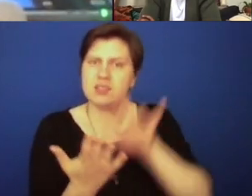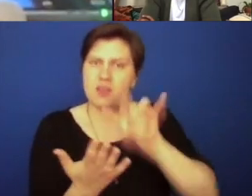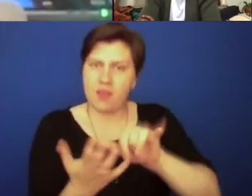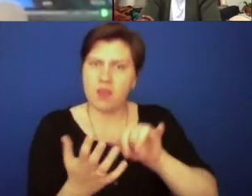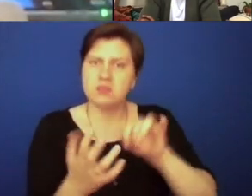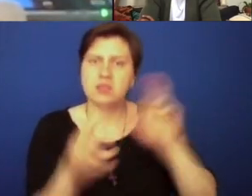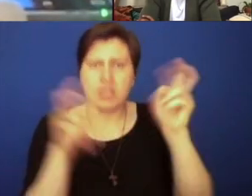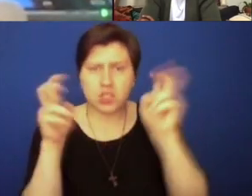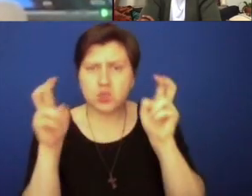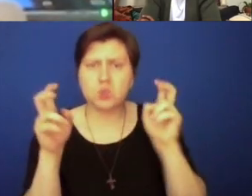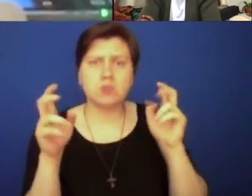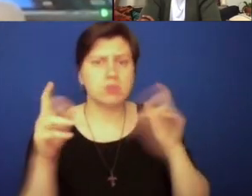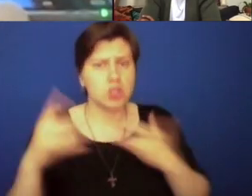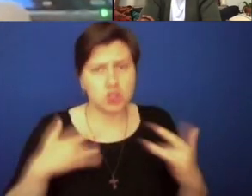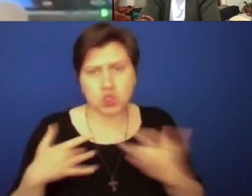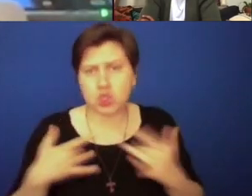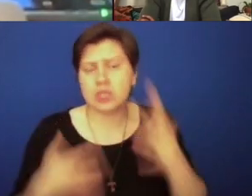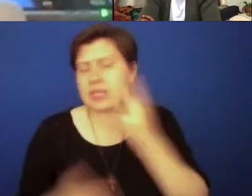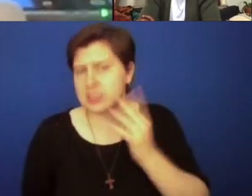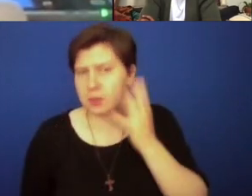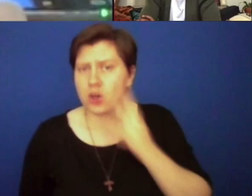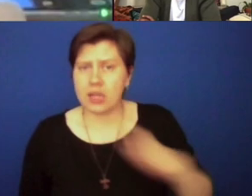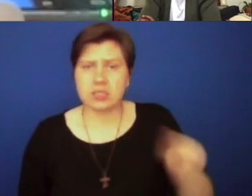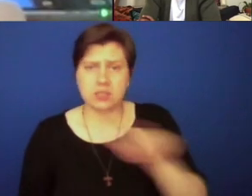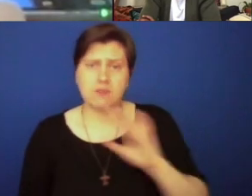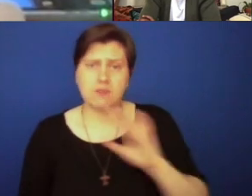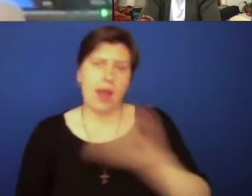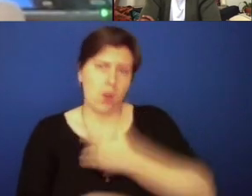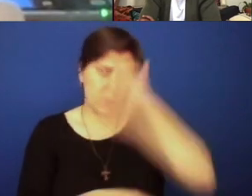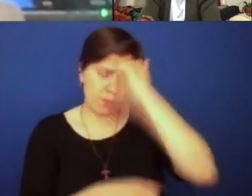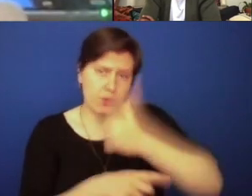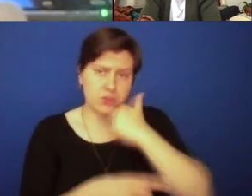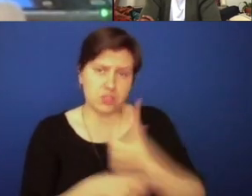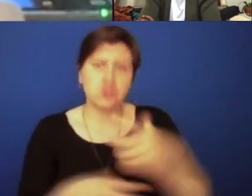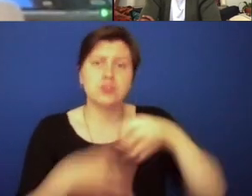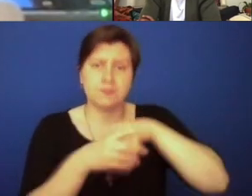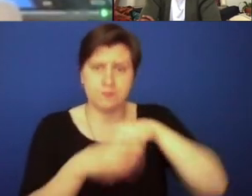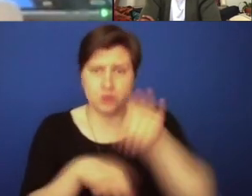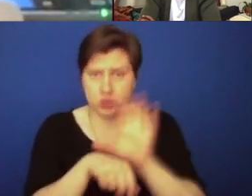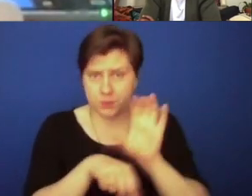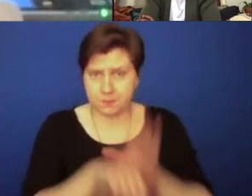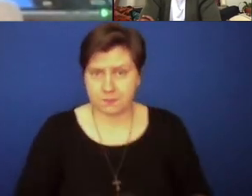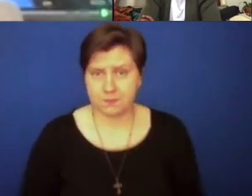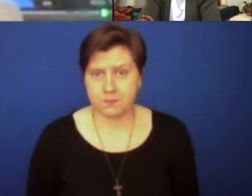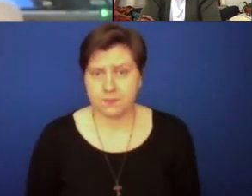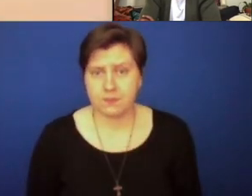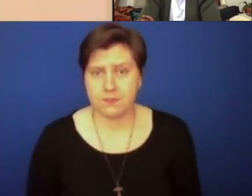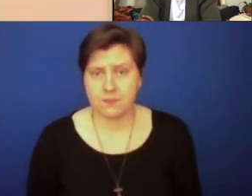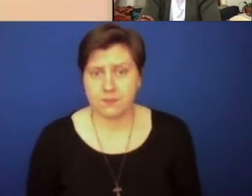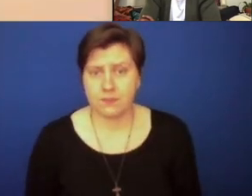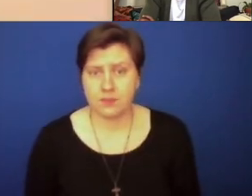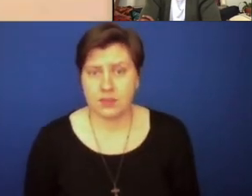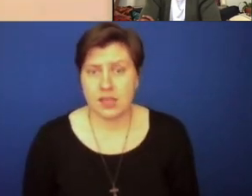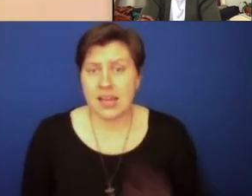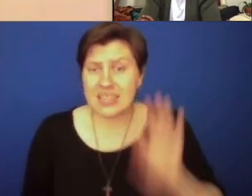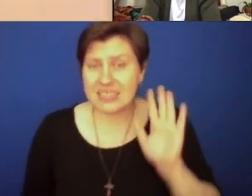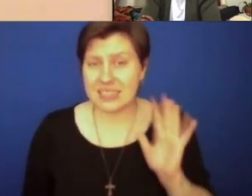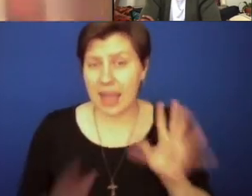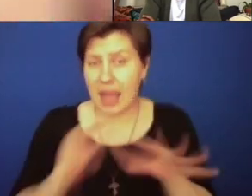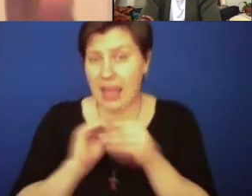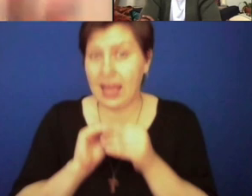of our brothers and sisters who are in the church together with us. If I could just